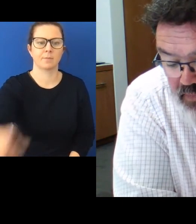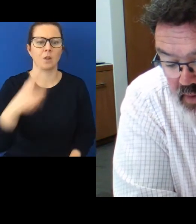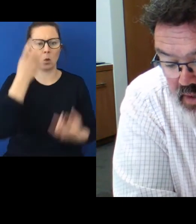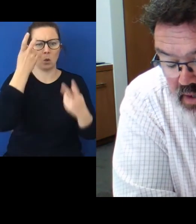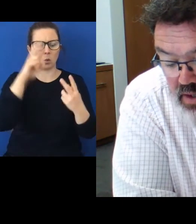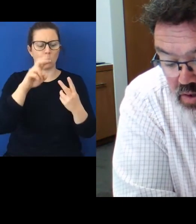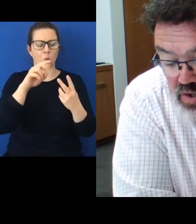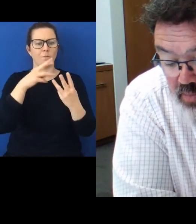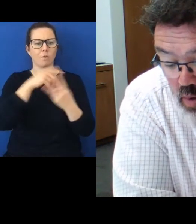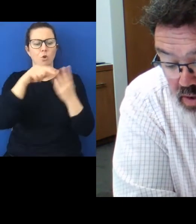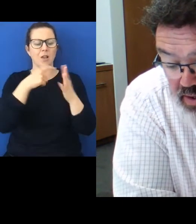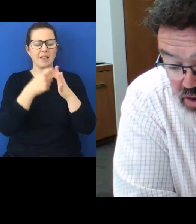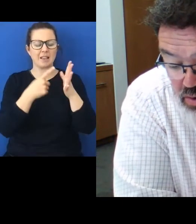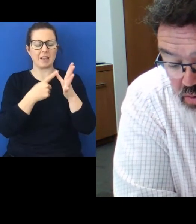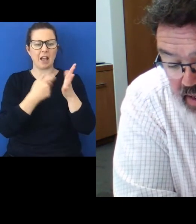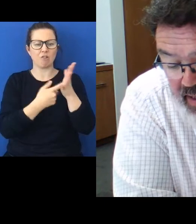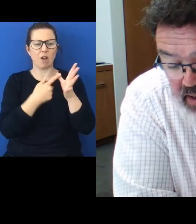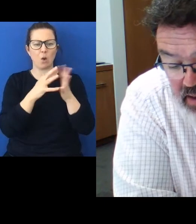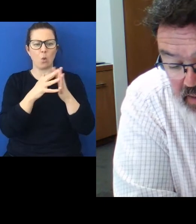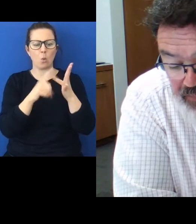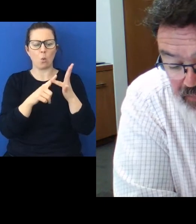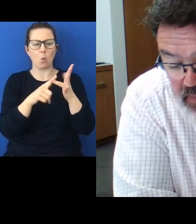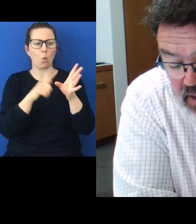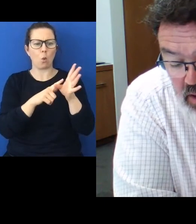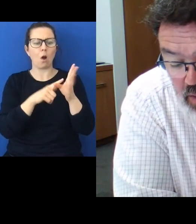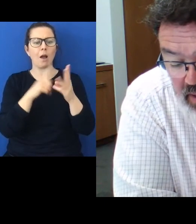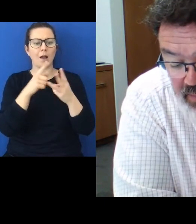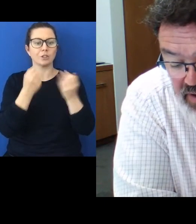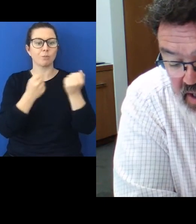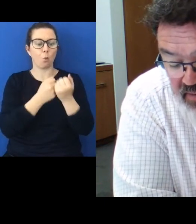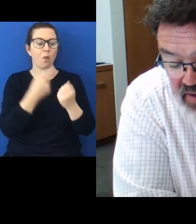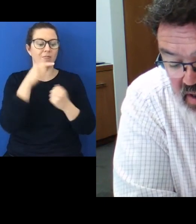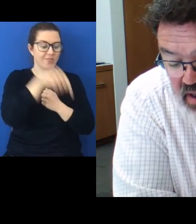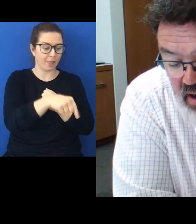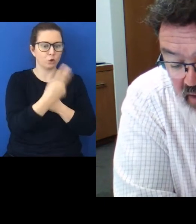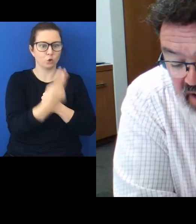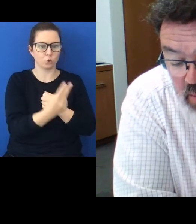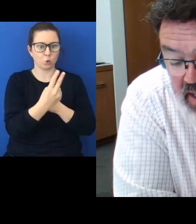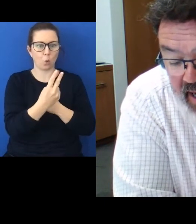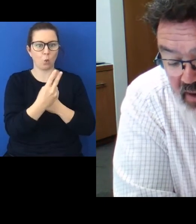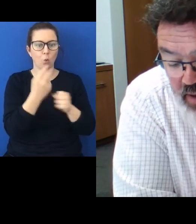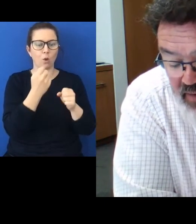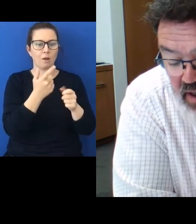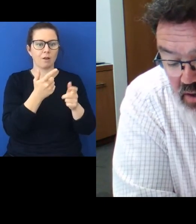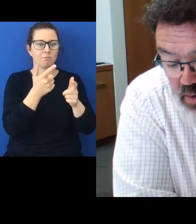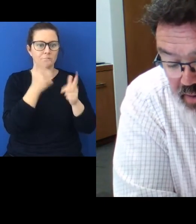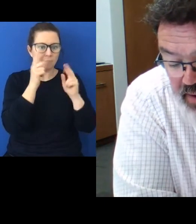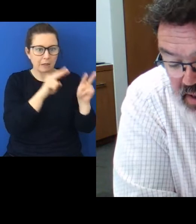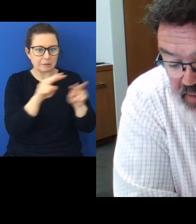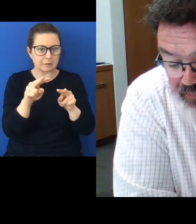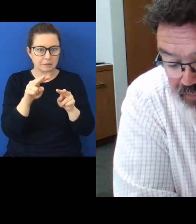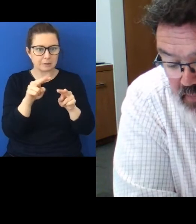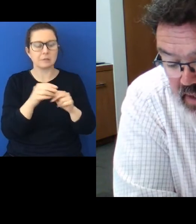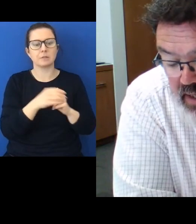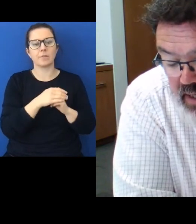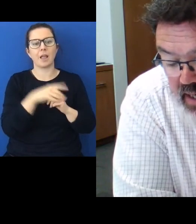to support the two guardians including representatives of iwi and relevant local authorities